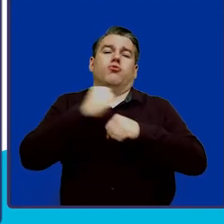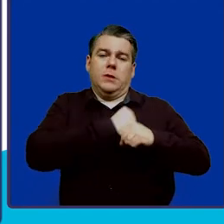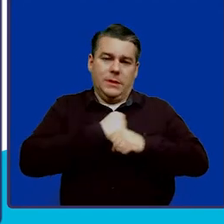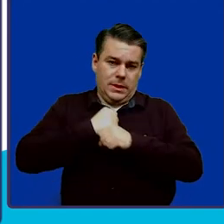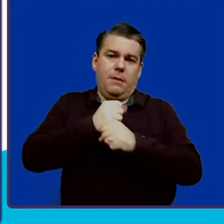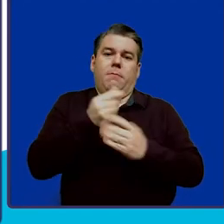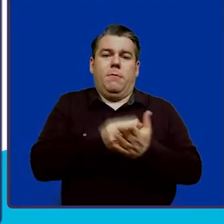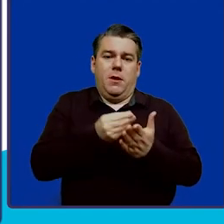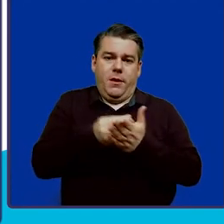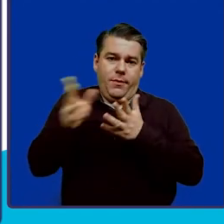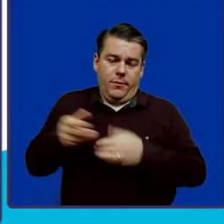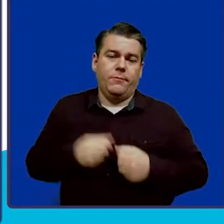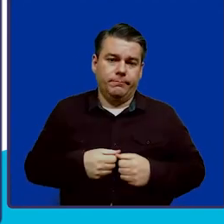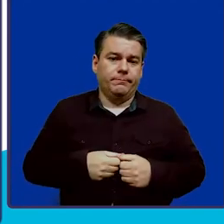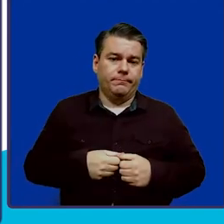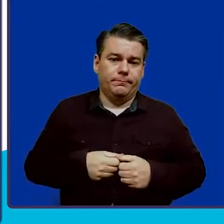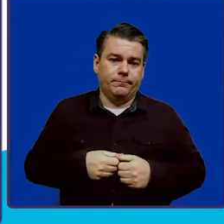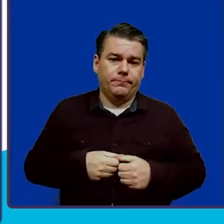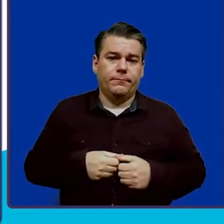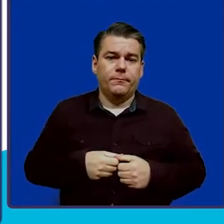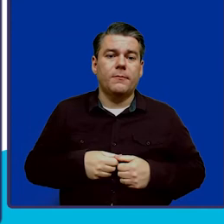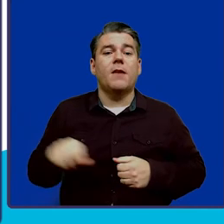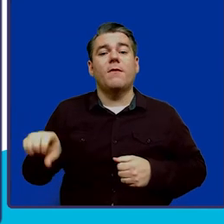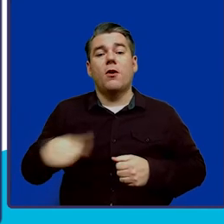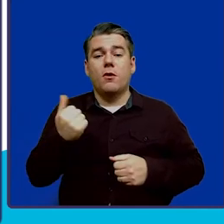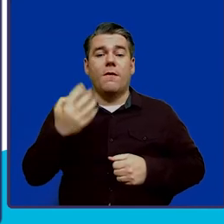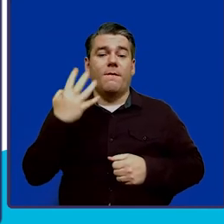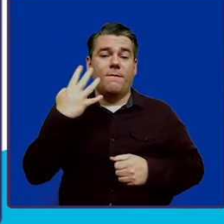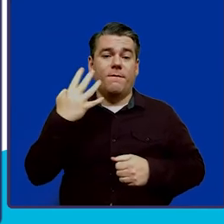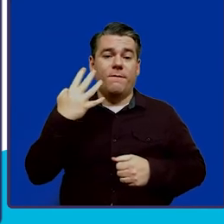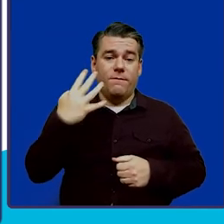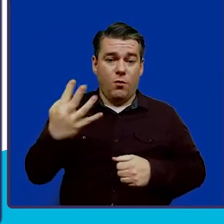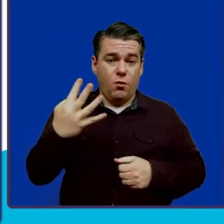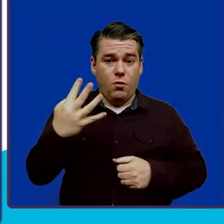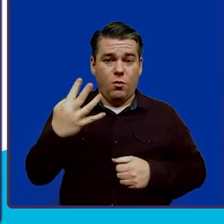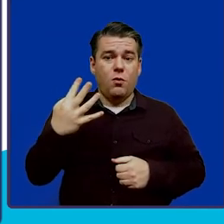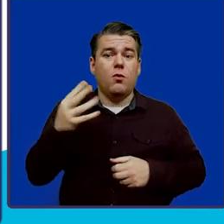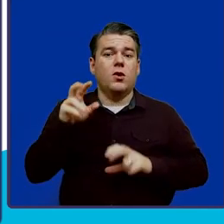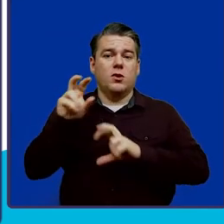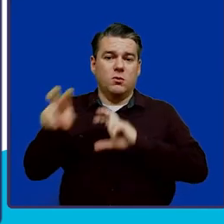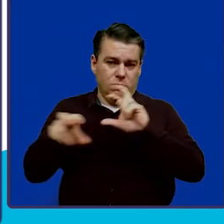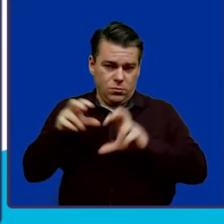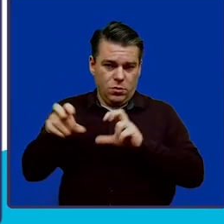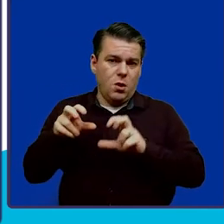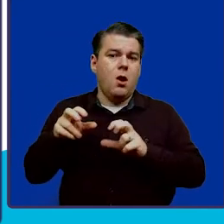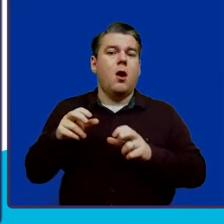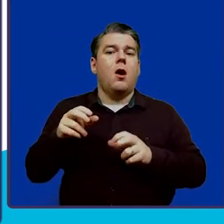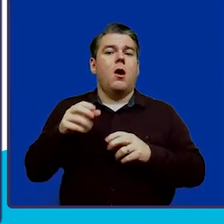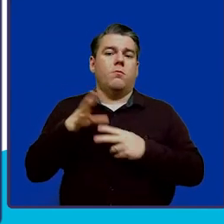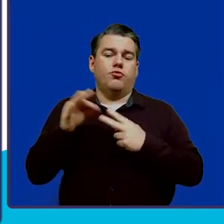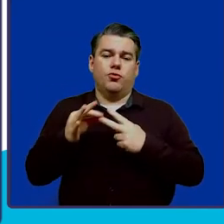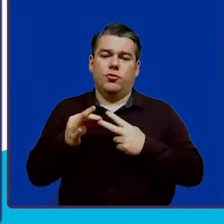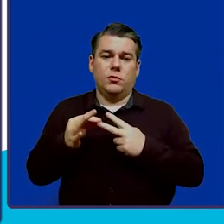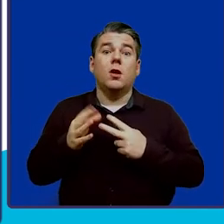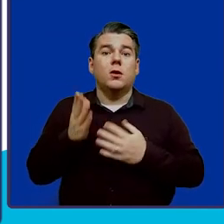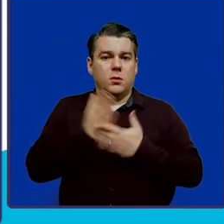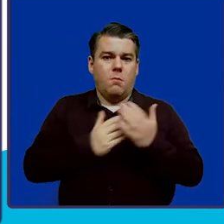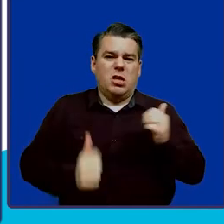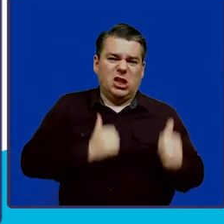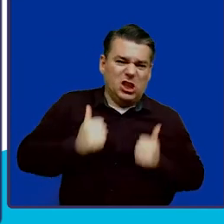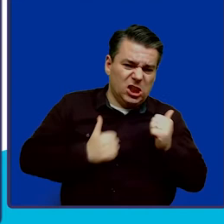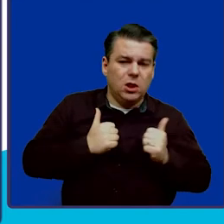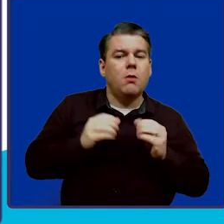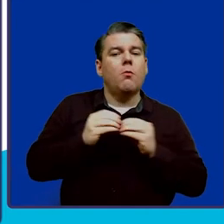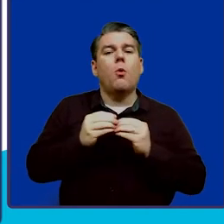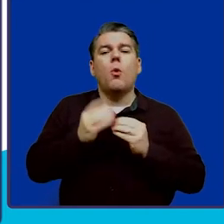And then we have four Vanguard Mutual Fund options that range from aggressive to conservative. So, at the Savings